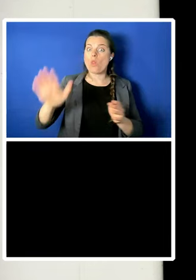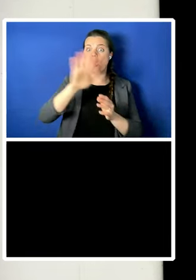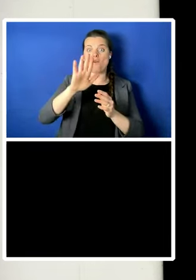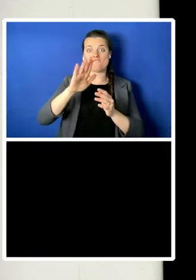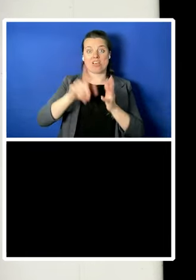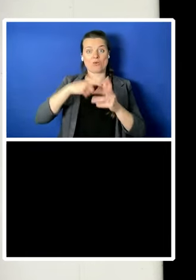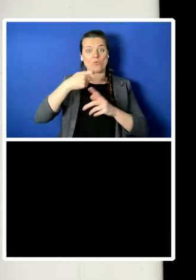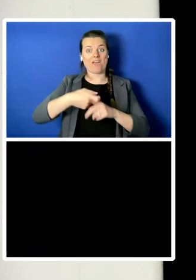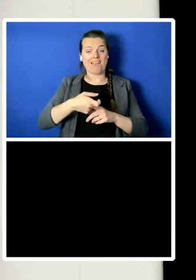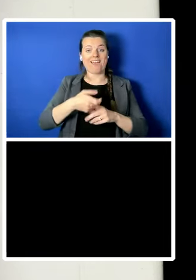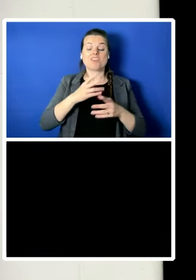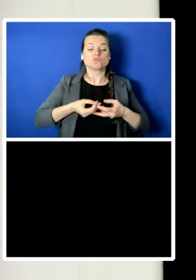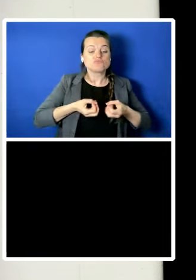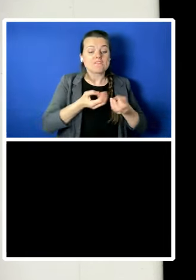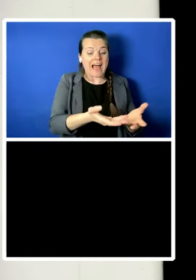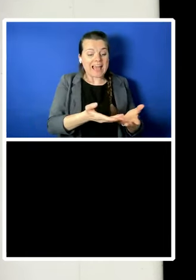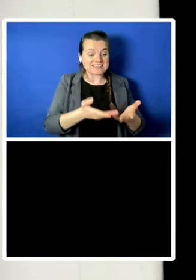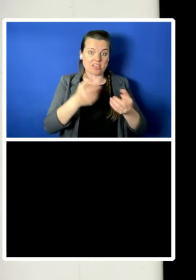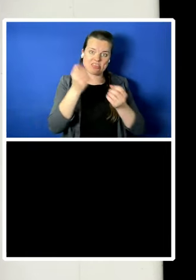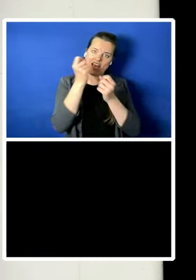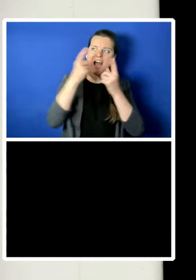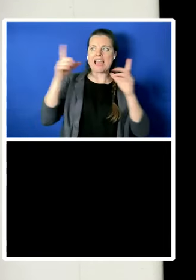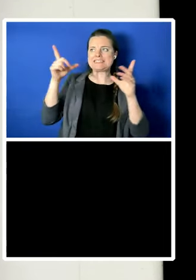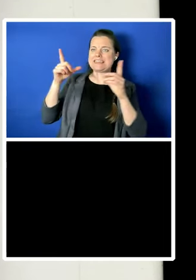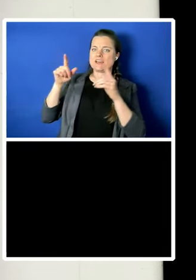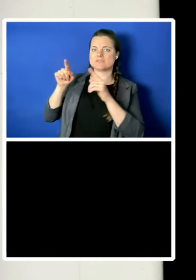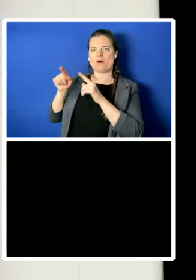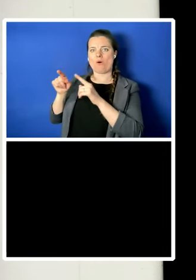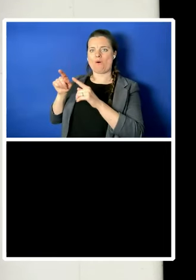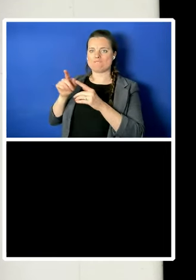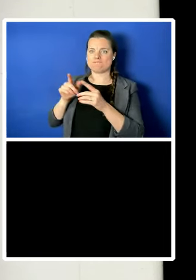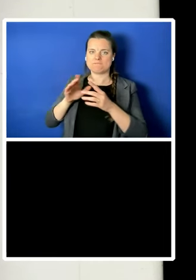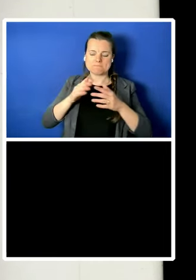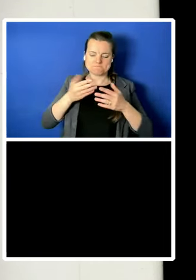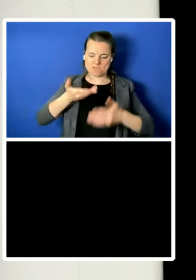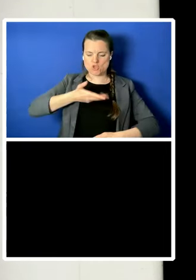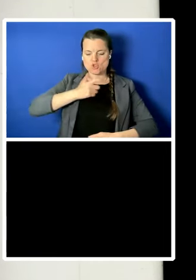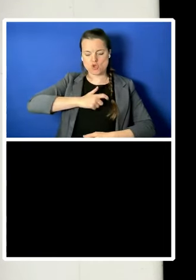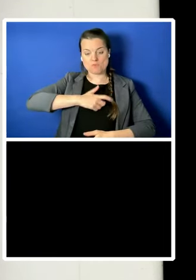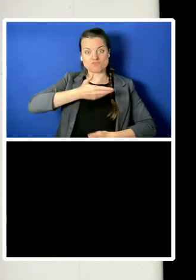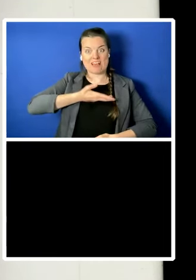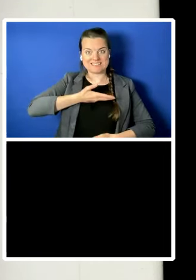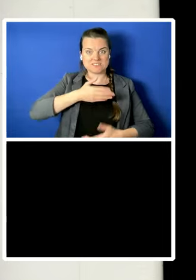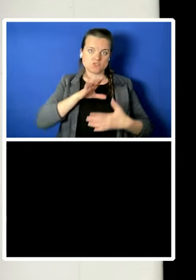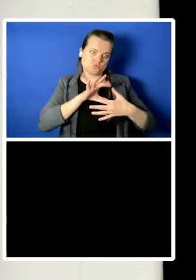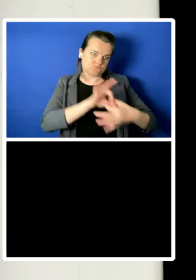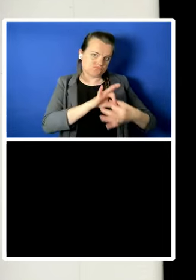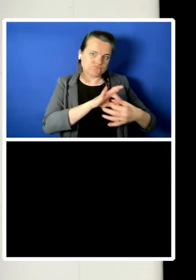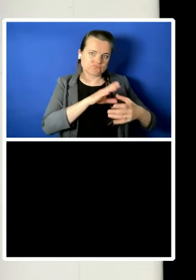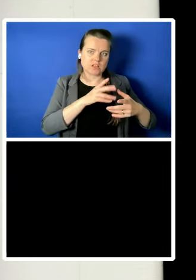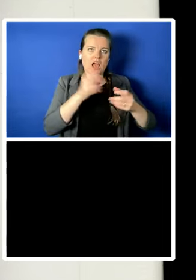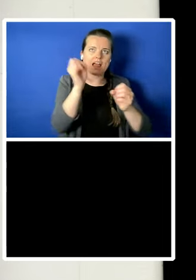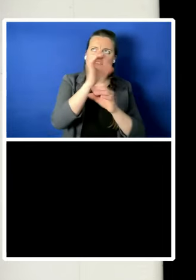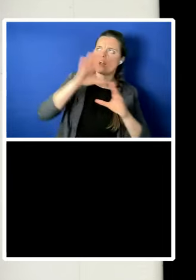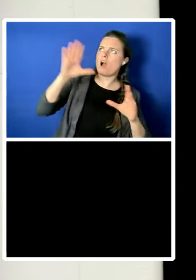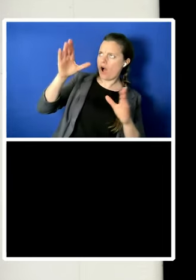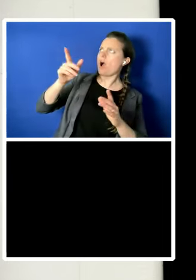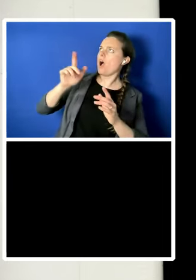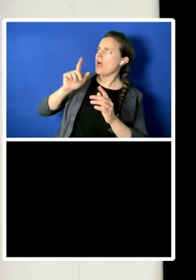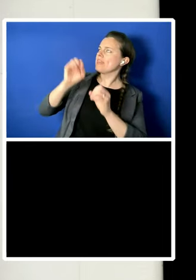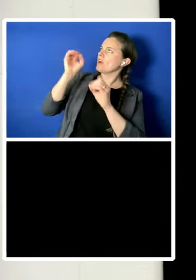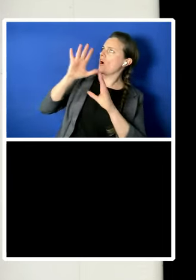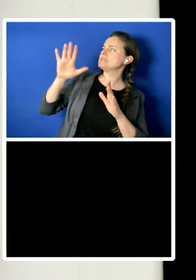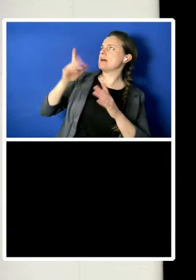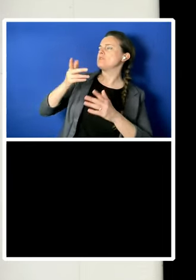girls and boys, ideally, before they get the chance to meet people like Andrew Tate, Andrew Flake, whatever his name is. So, please, take a